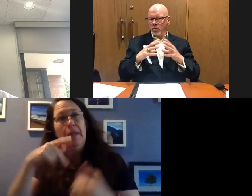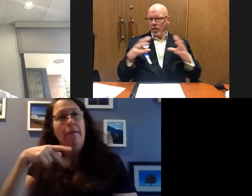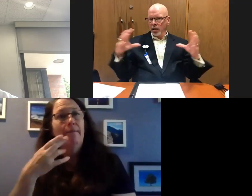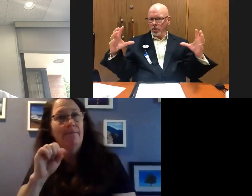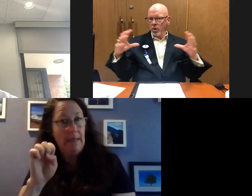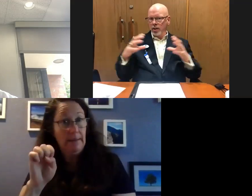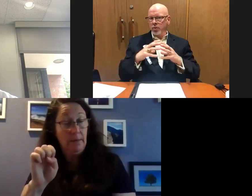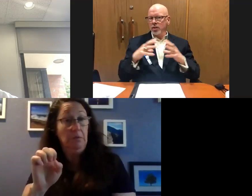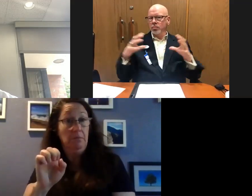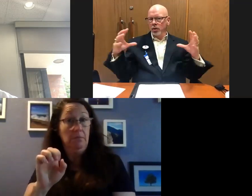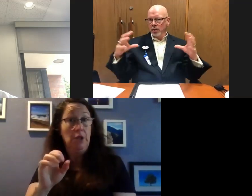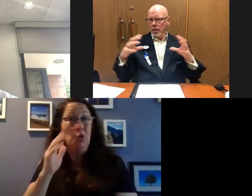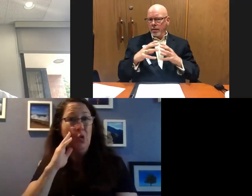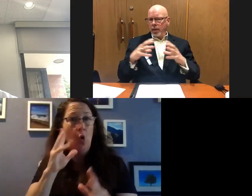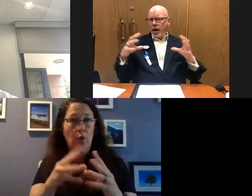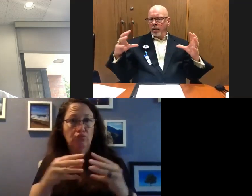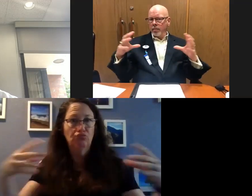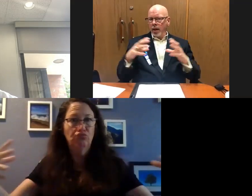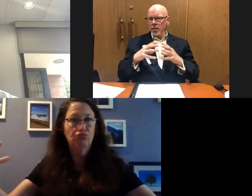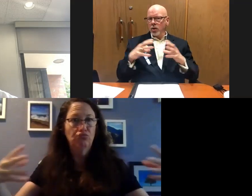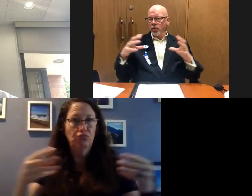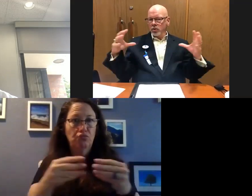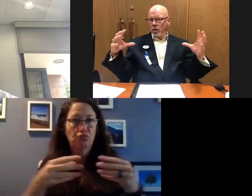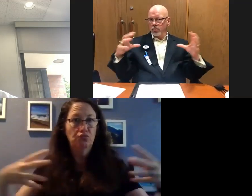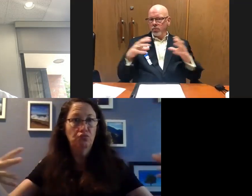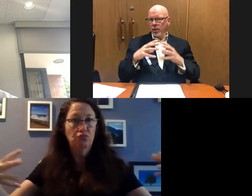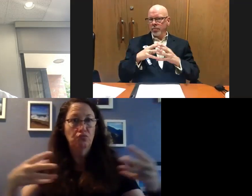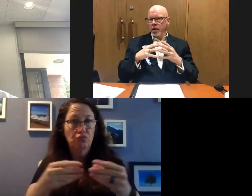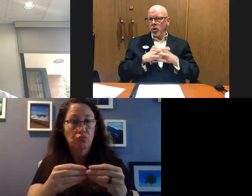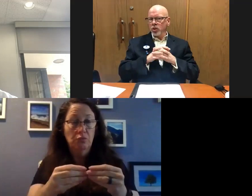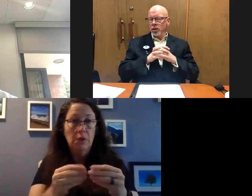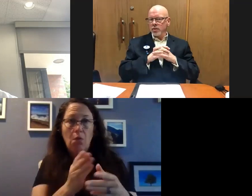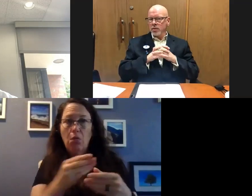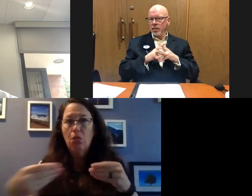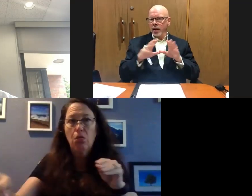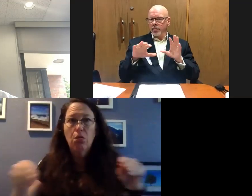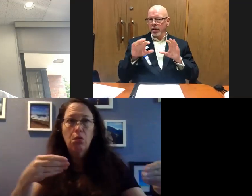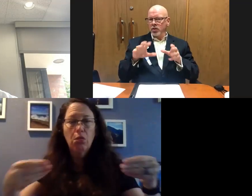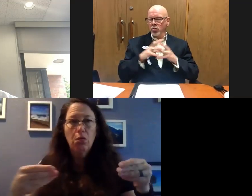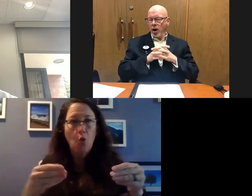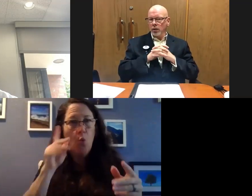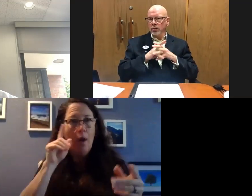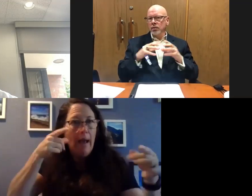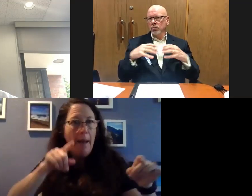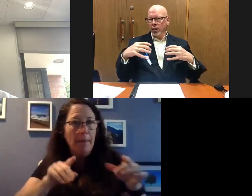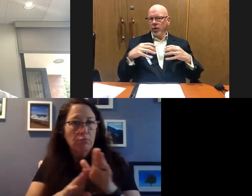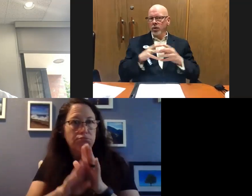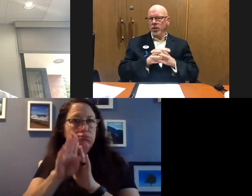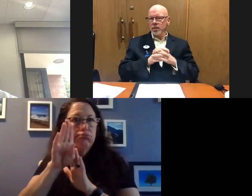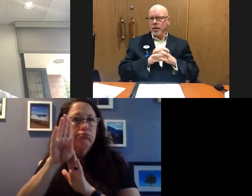sort of the accordion principle as COVID sort of emerges, gets squelved,